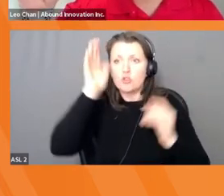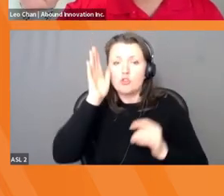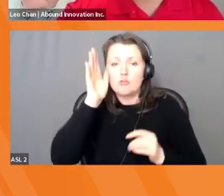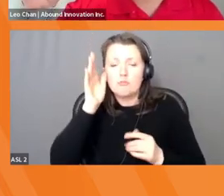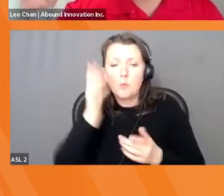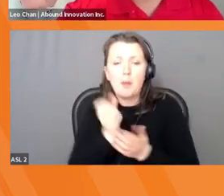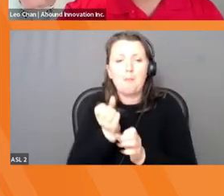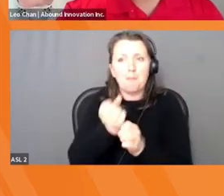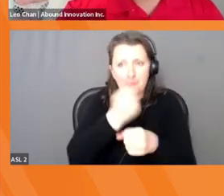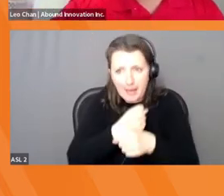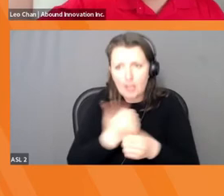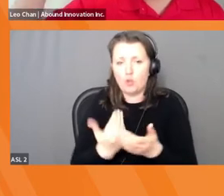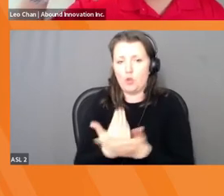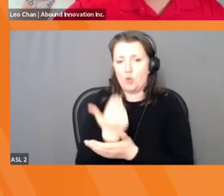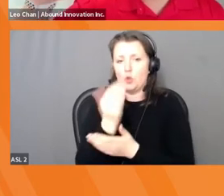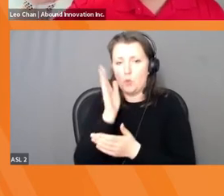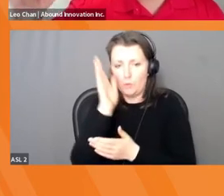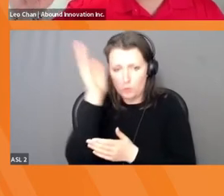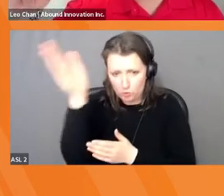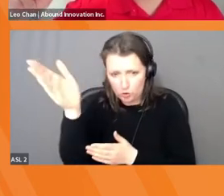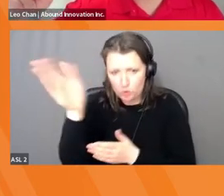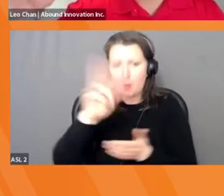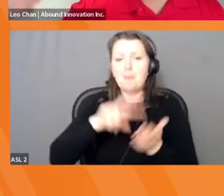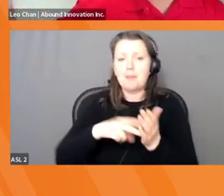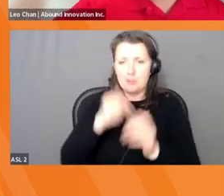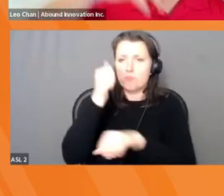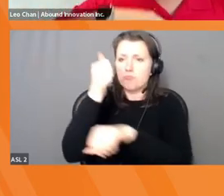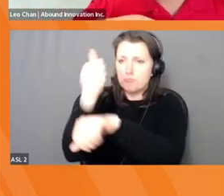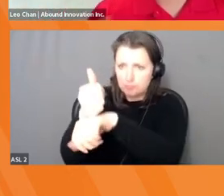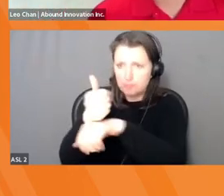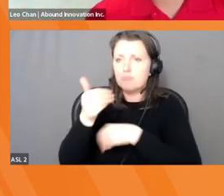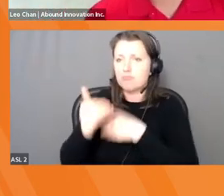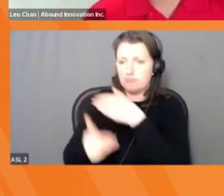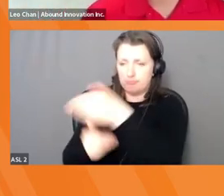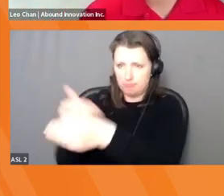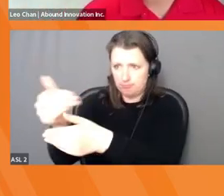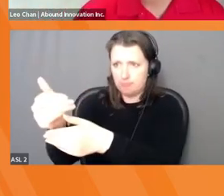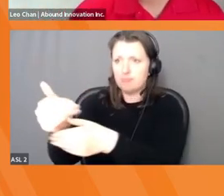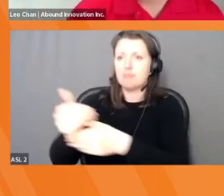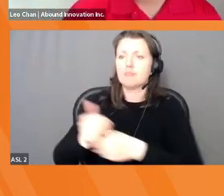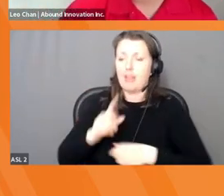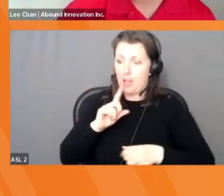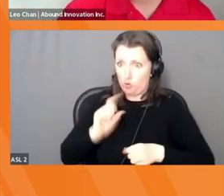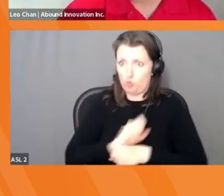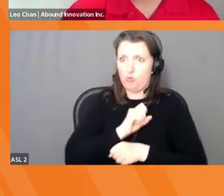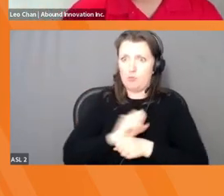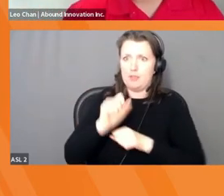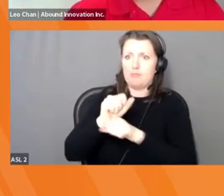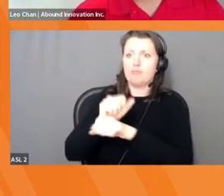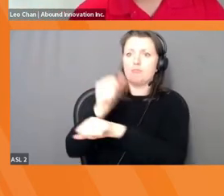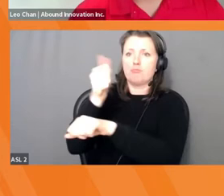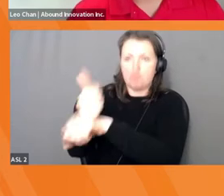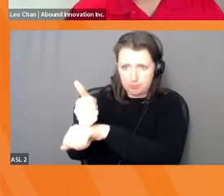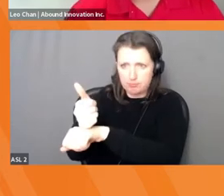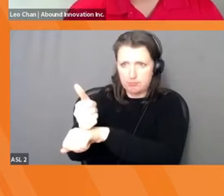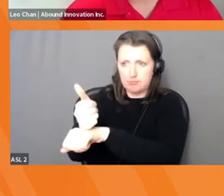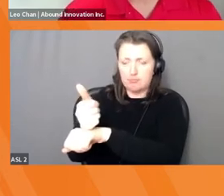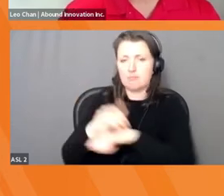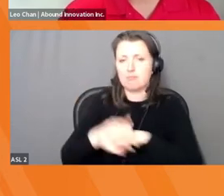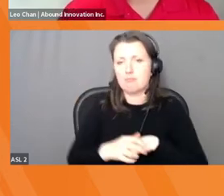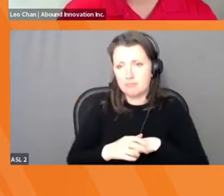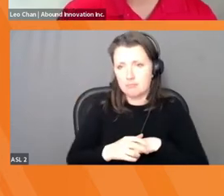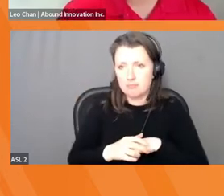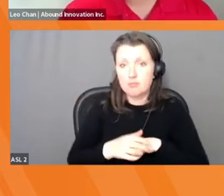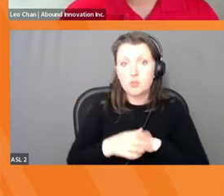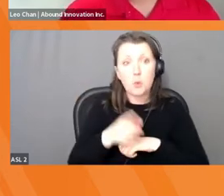a different possibility and then create that new possibility by bringing that into reality. So these are some of